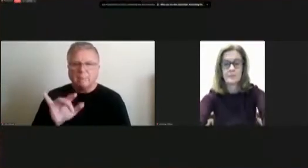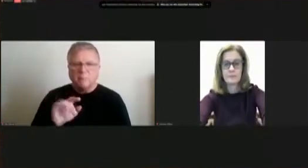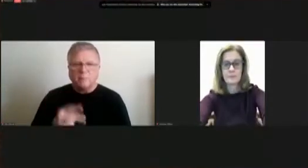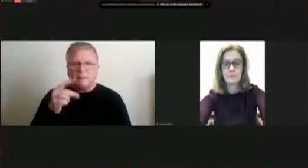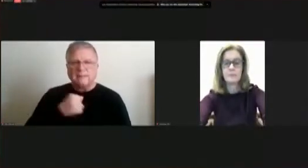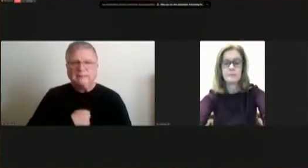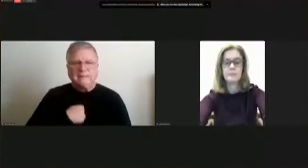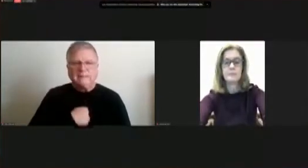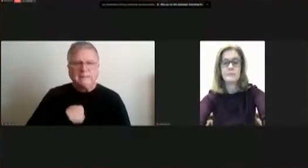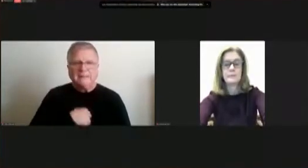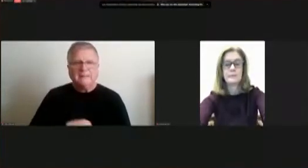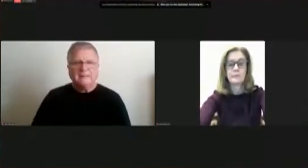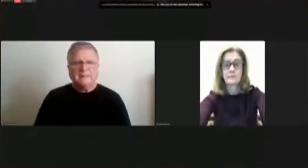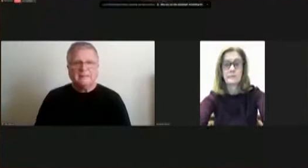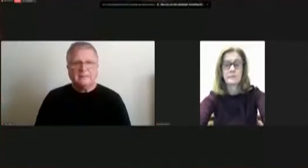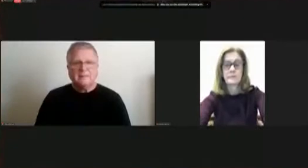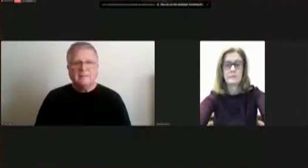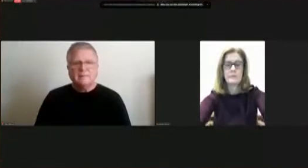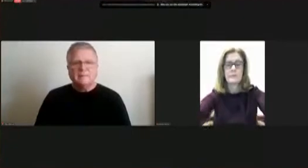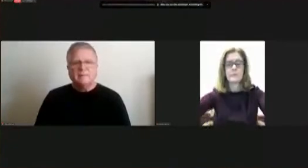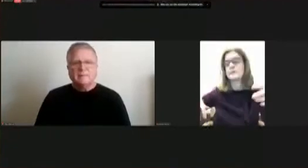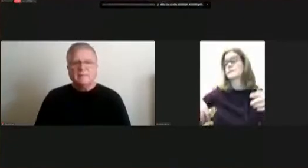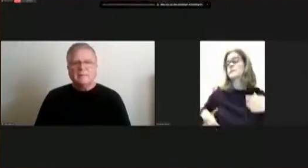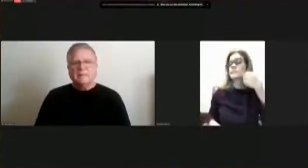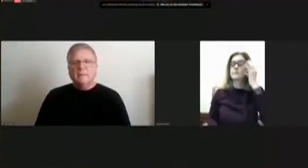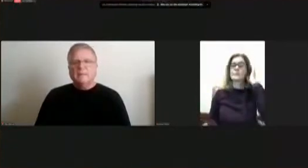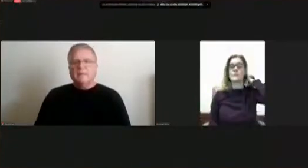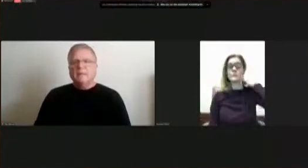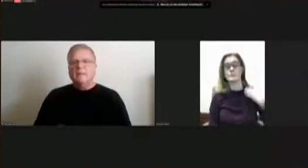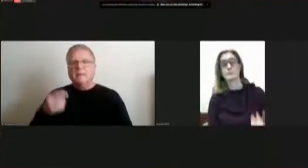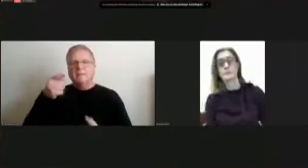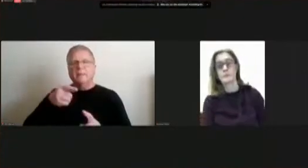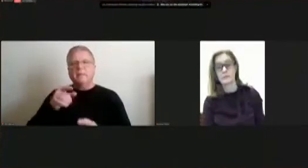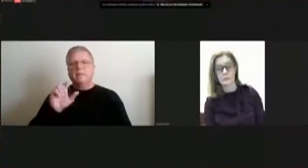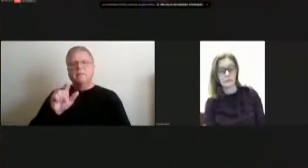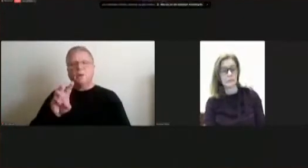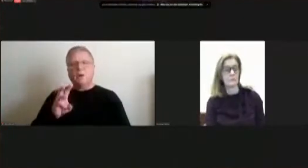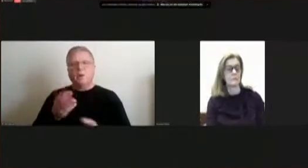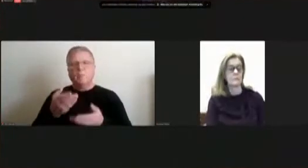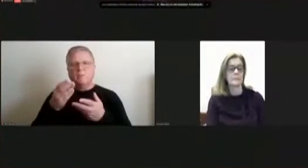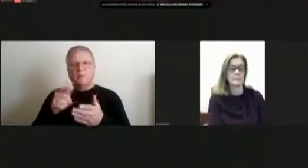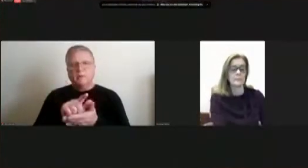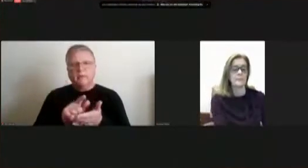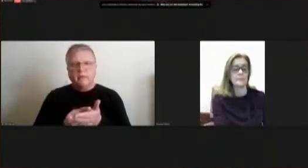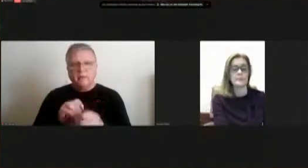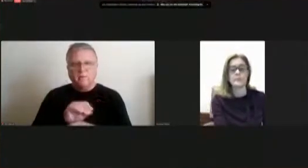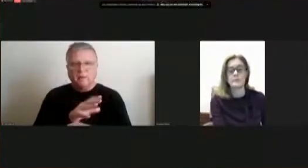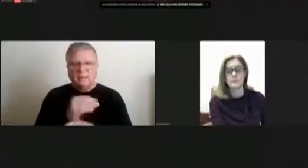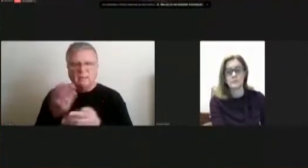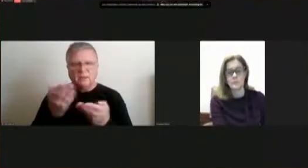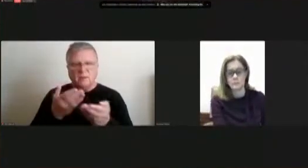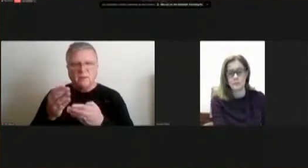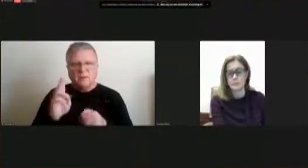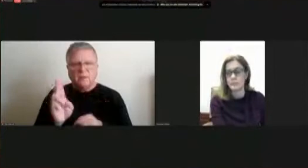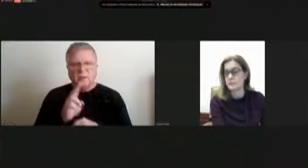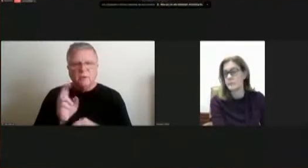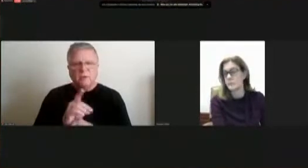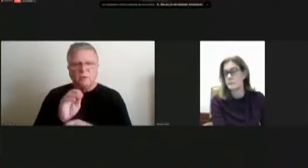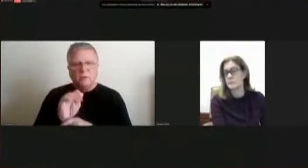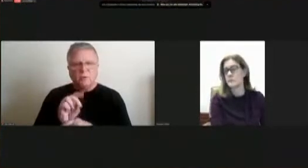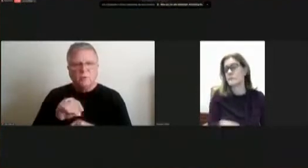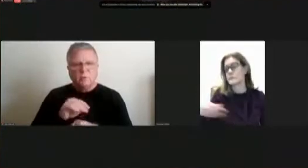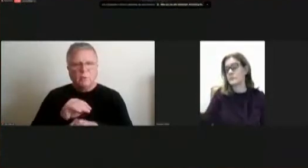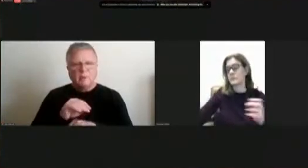the city of department of law is to provide legal advice and services as in-house corporate counsel to the city of pittsburgh which often